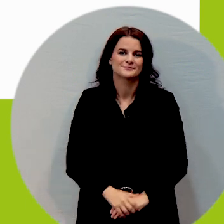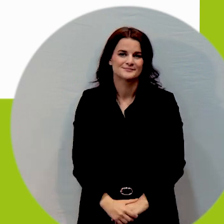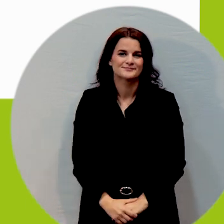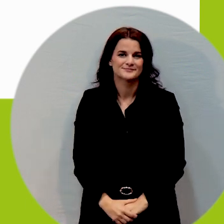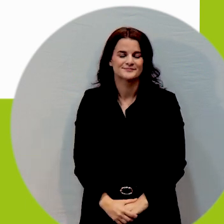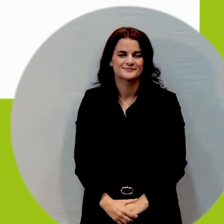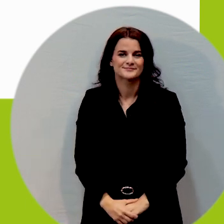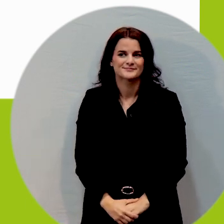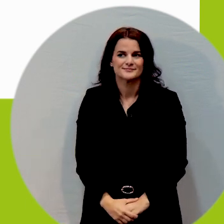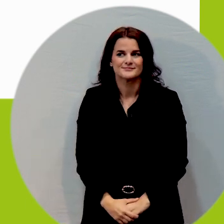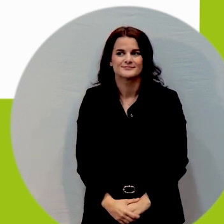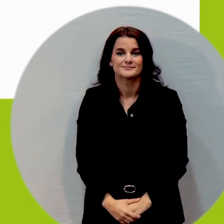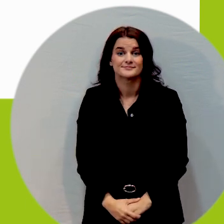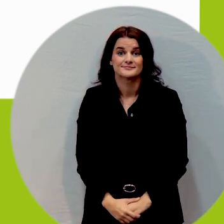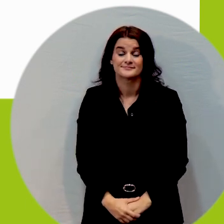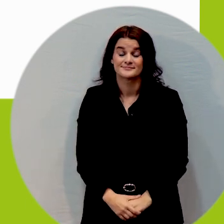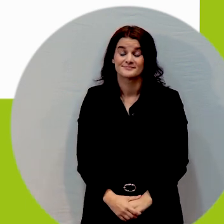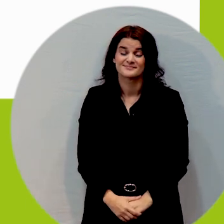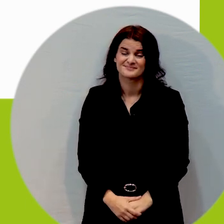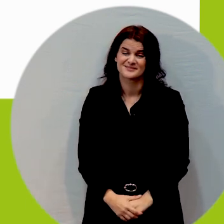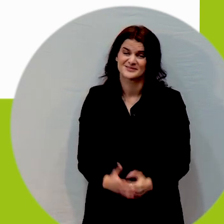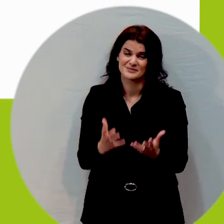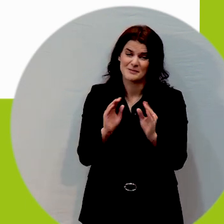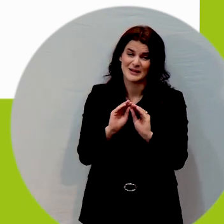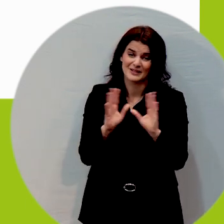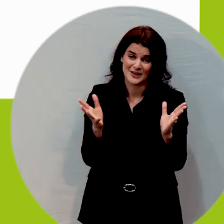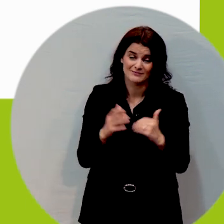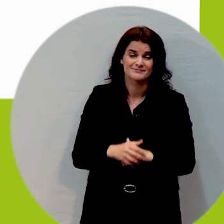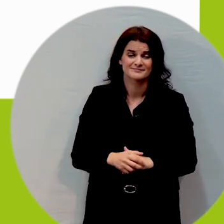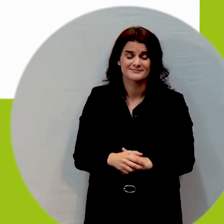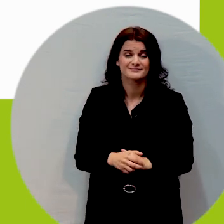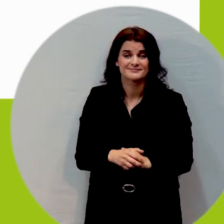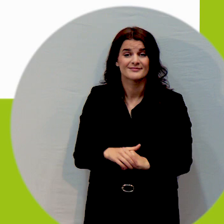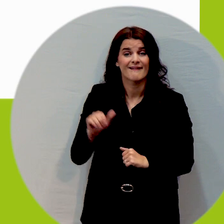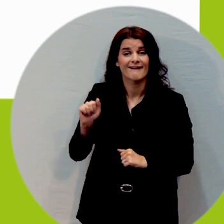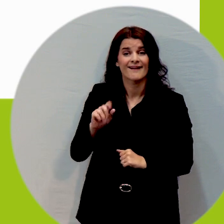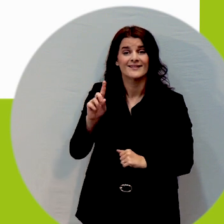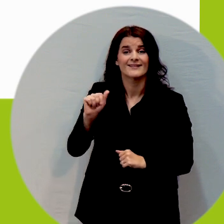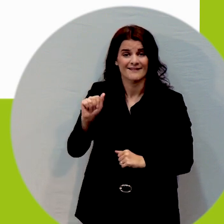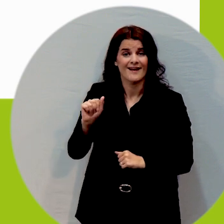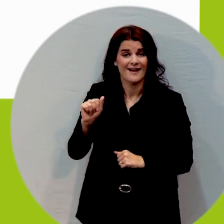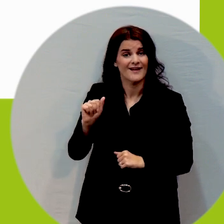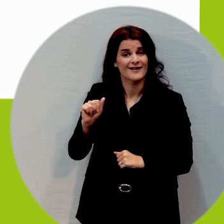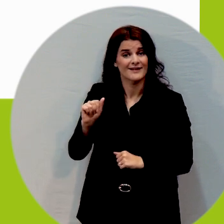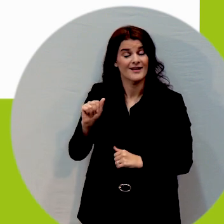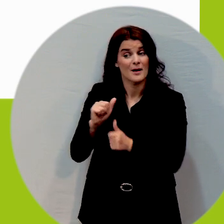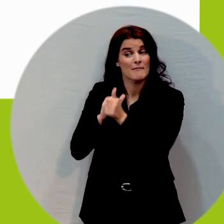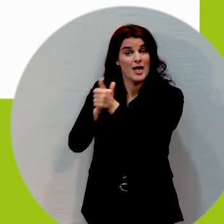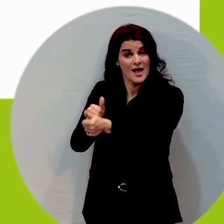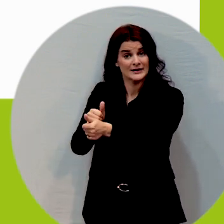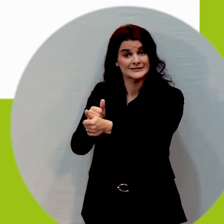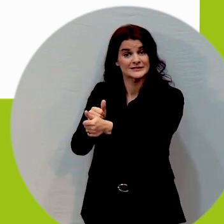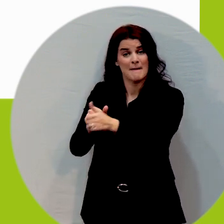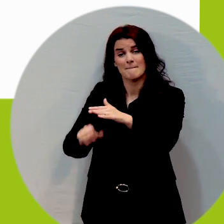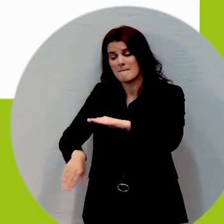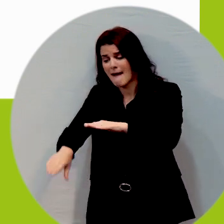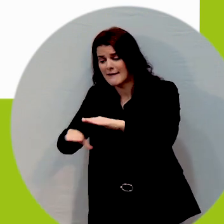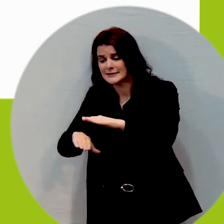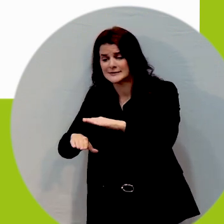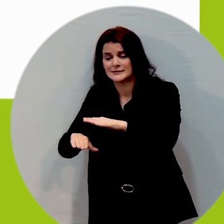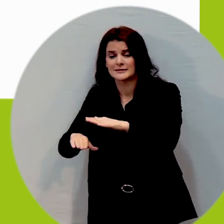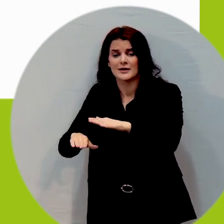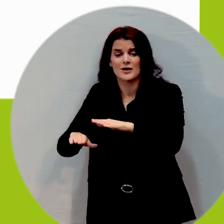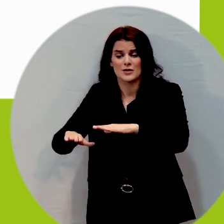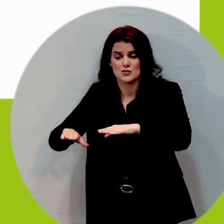let's be clear so the ada compliance to the ground level component to the raised